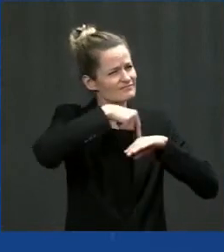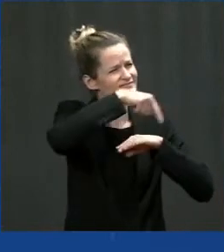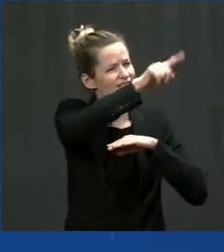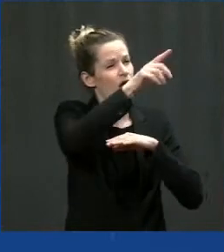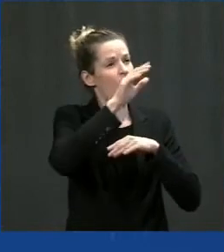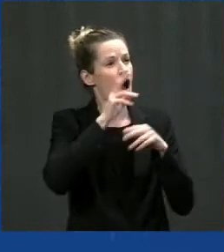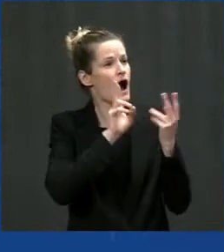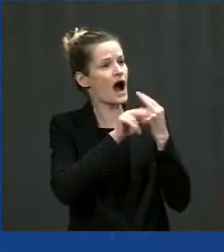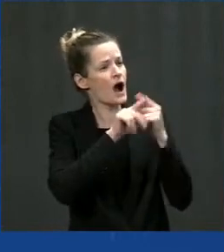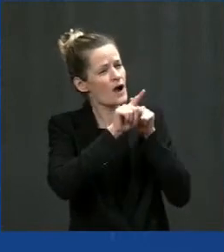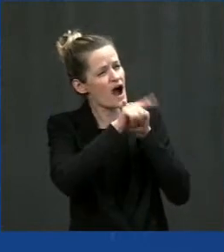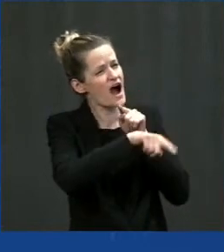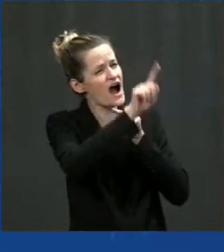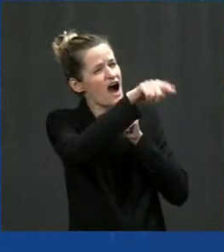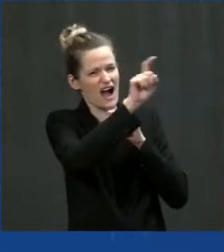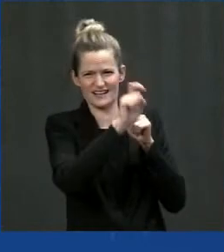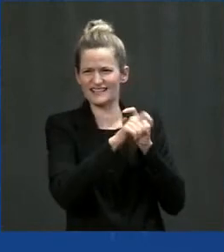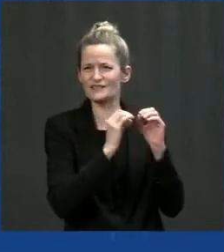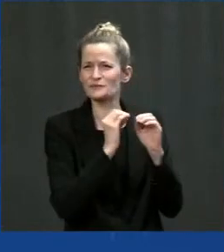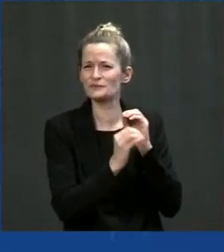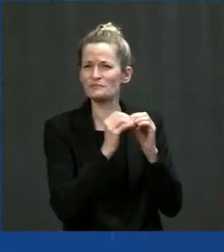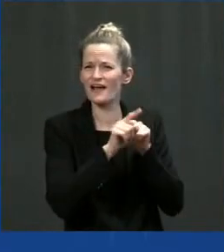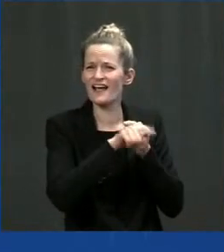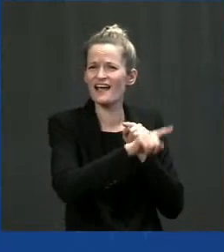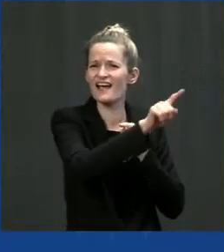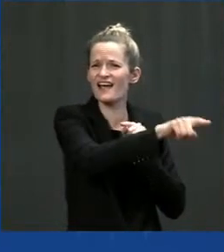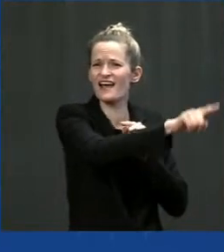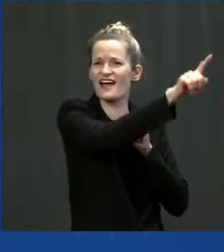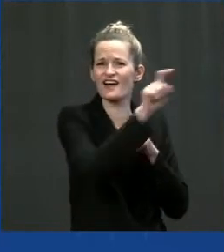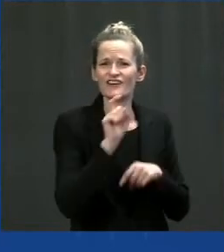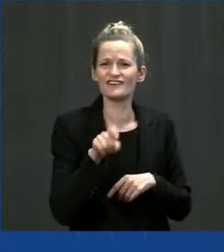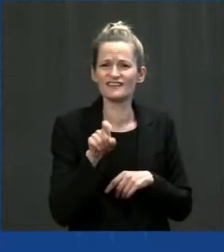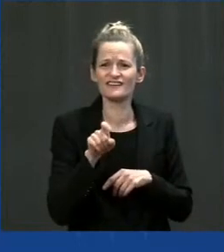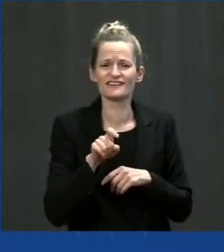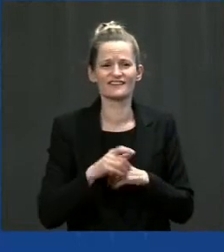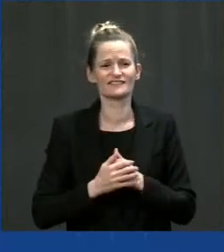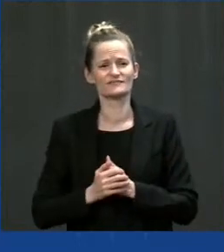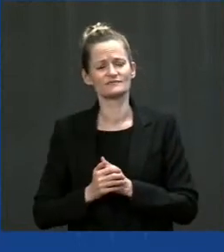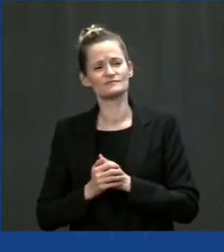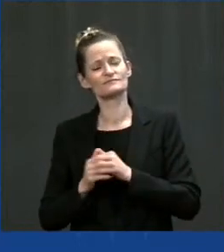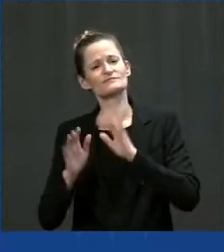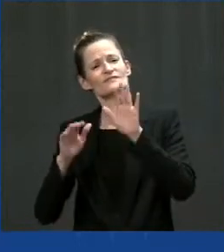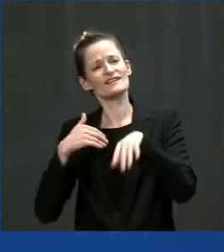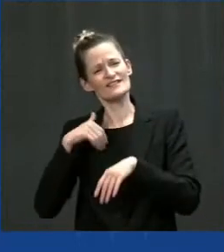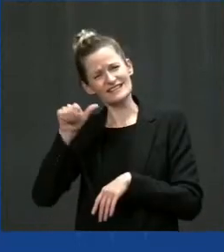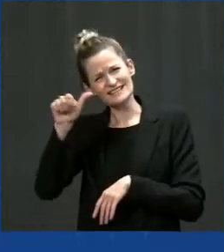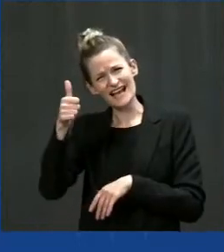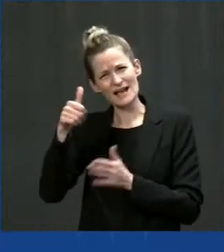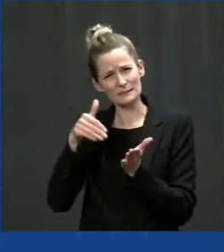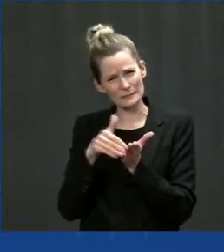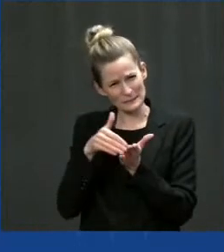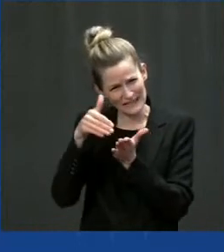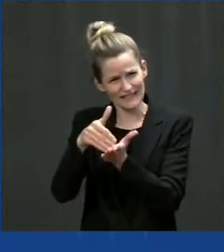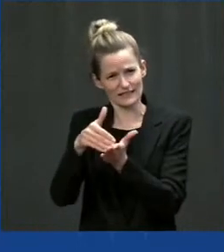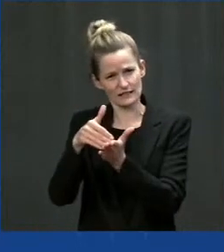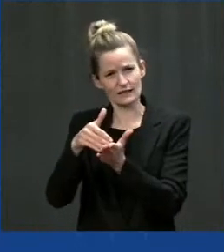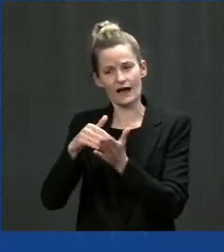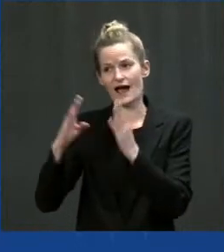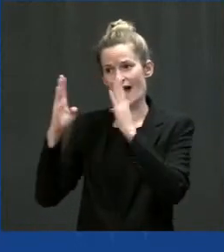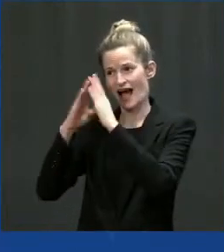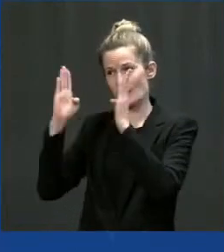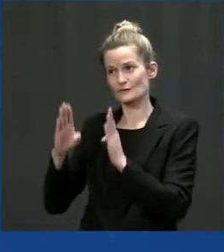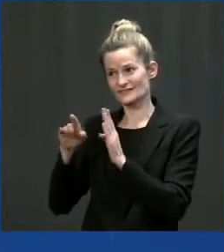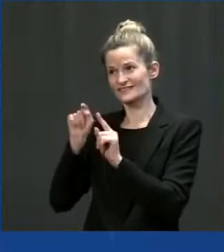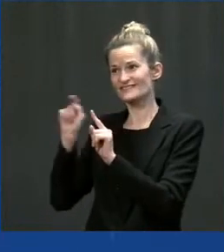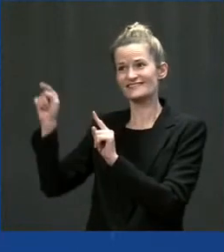You know, 10 million households and 400,000 schools, daycare centers, they